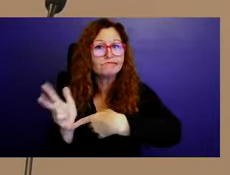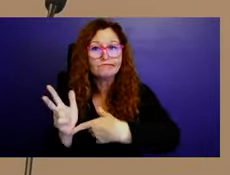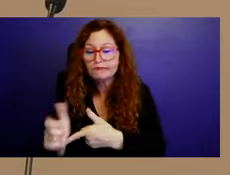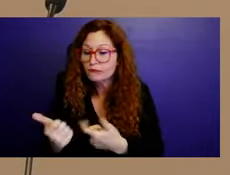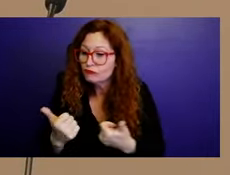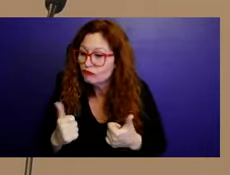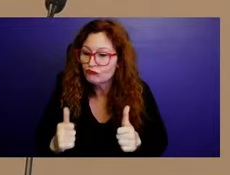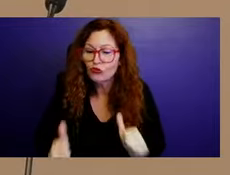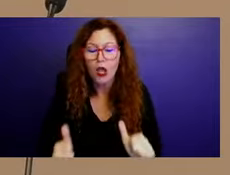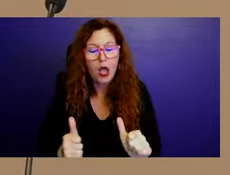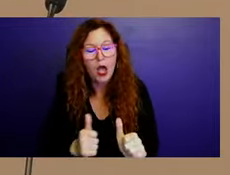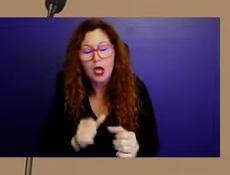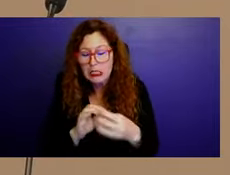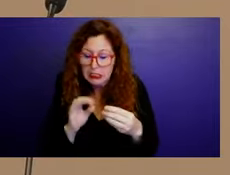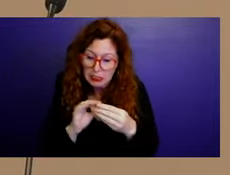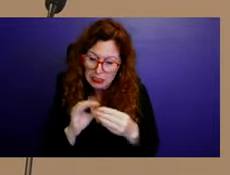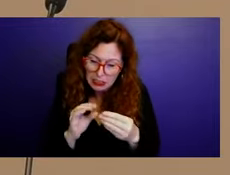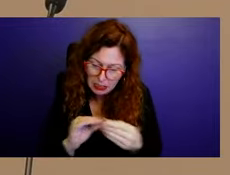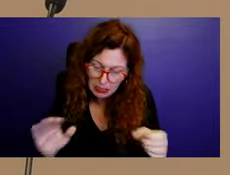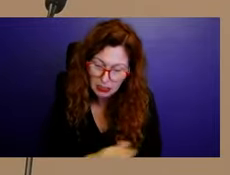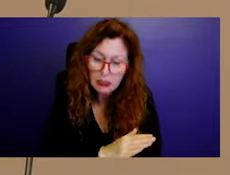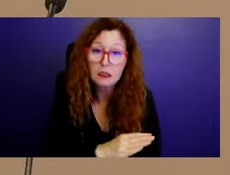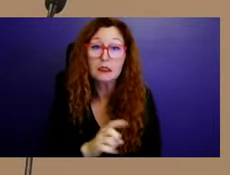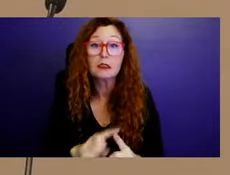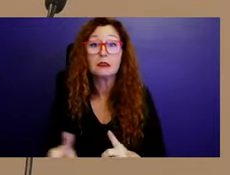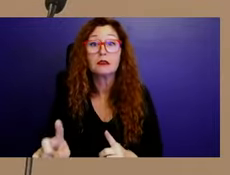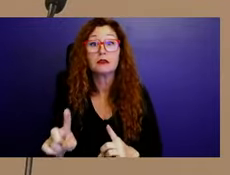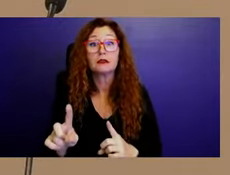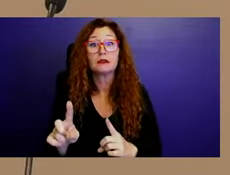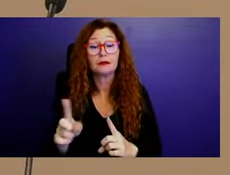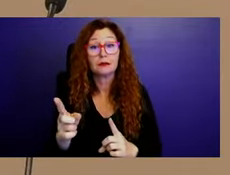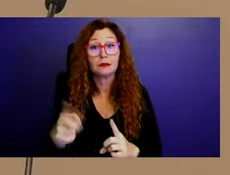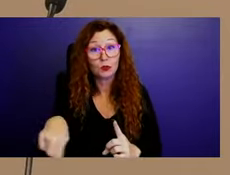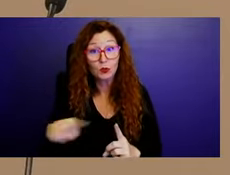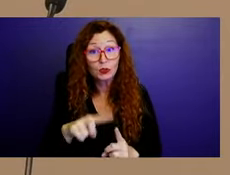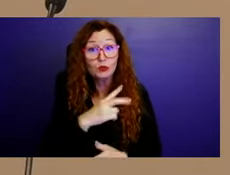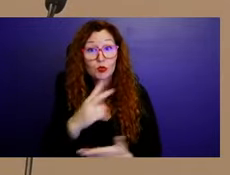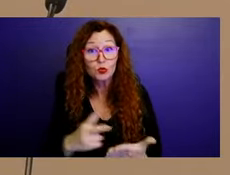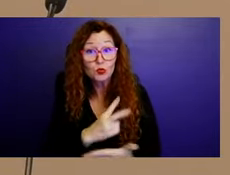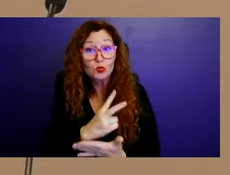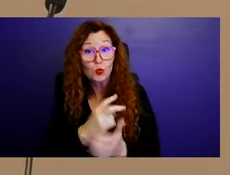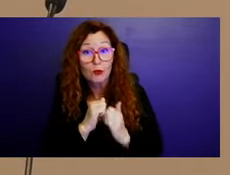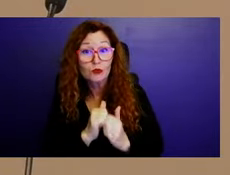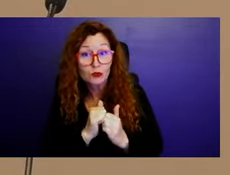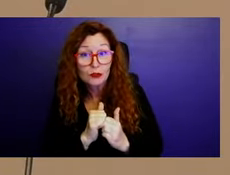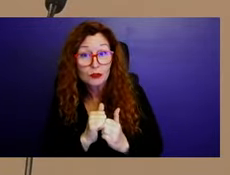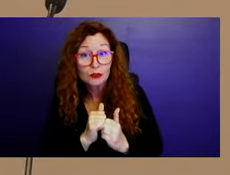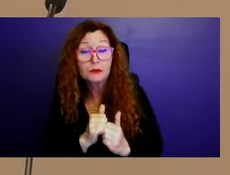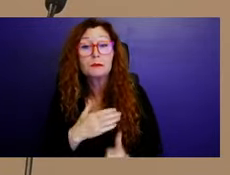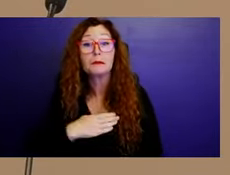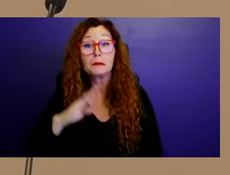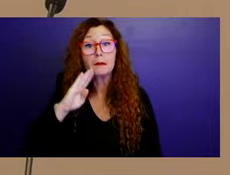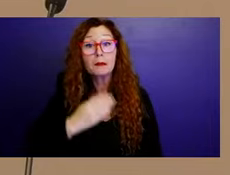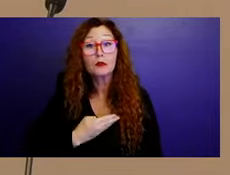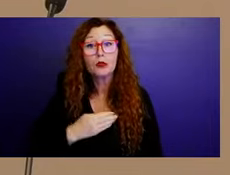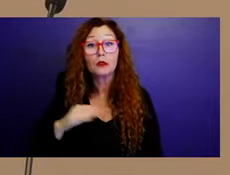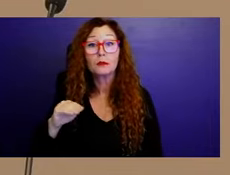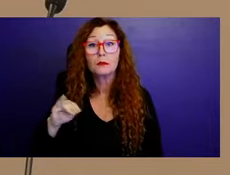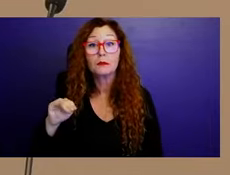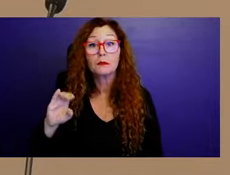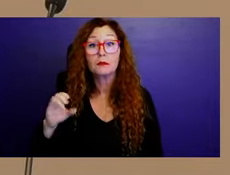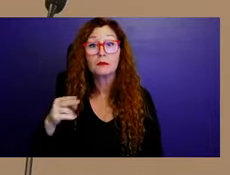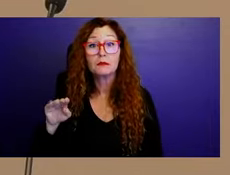bit. We spent almost two hours together. My daughter, Michelle, my beloved daughter,